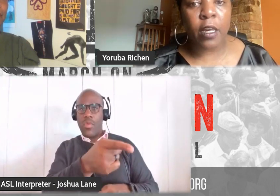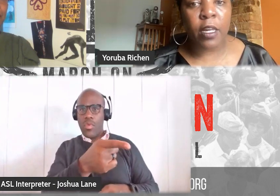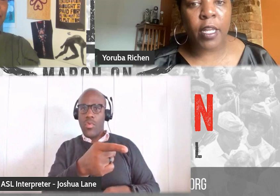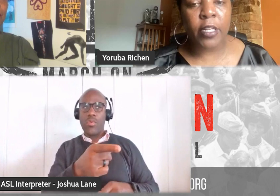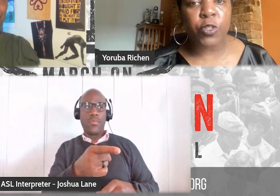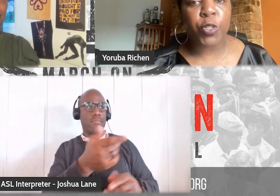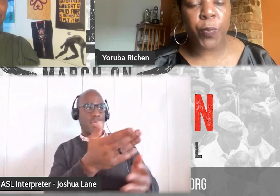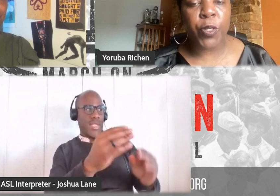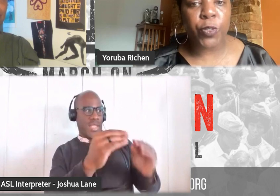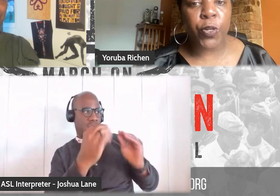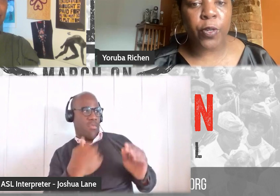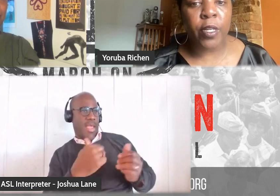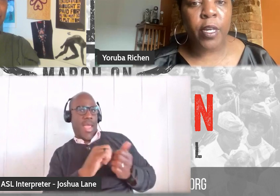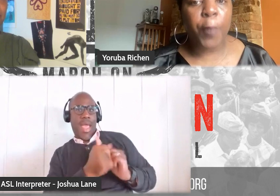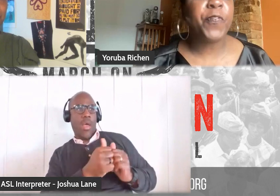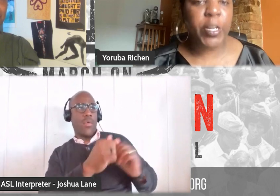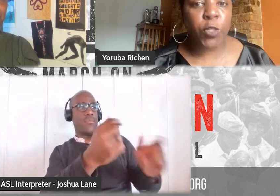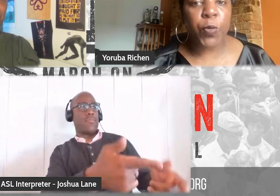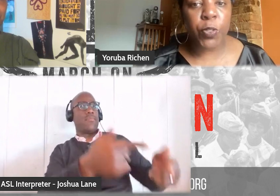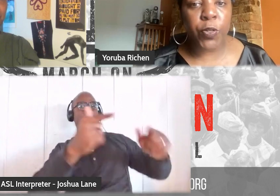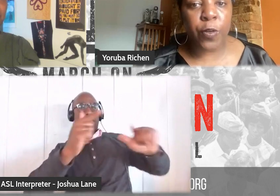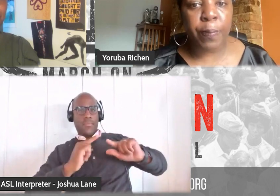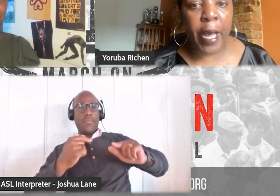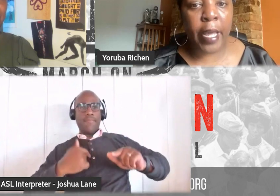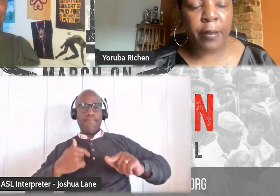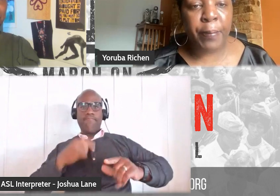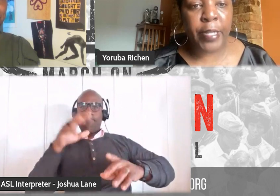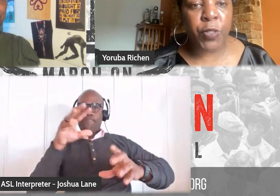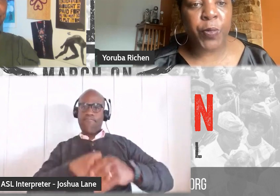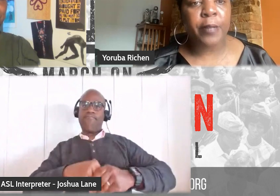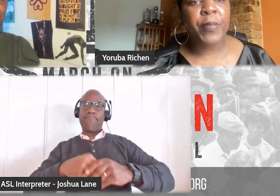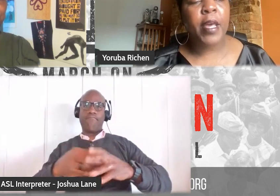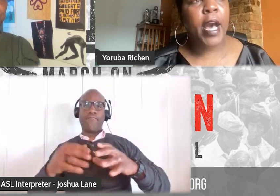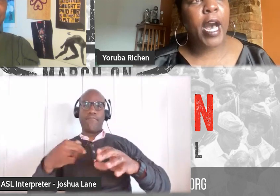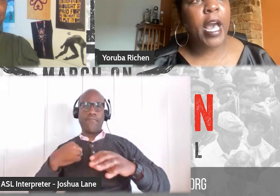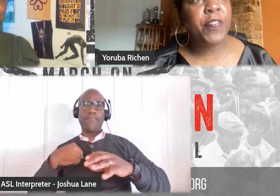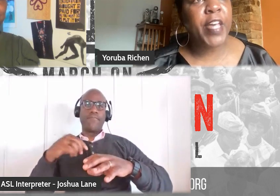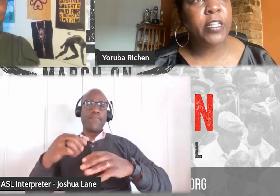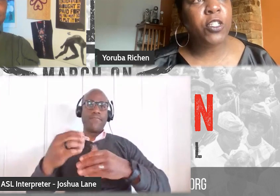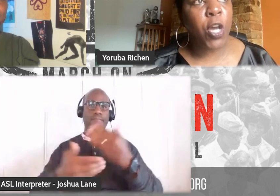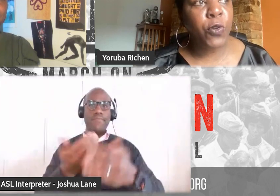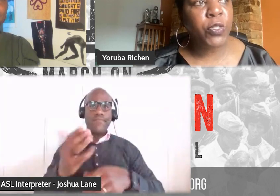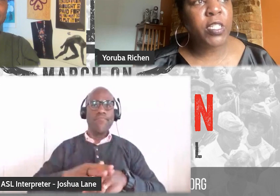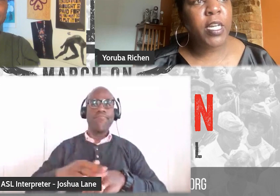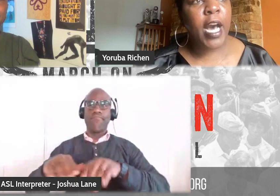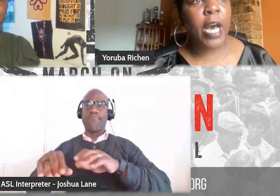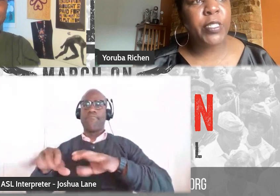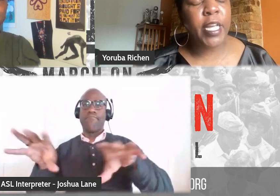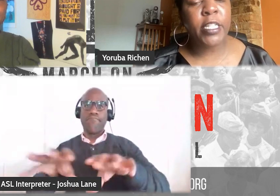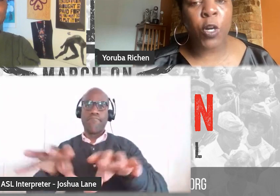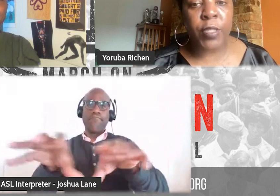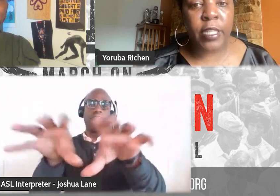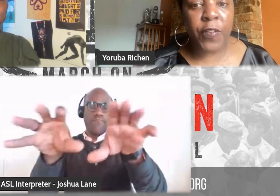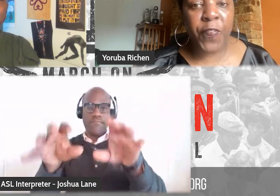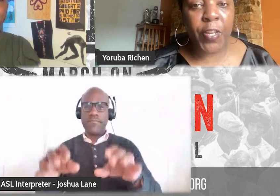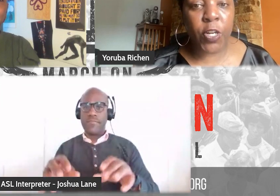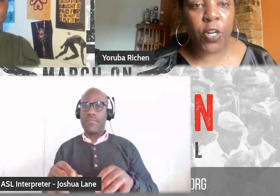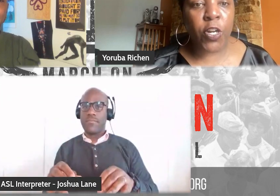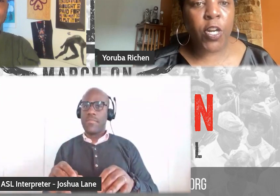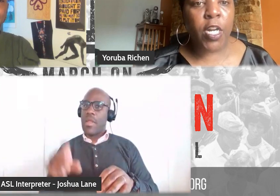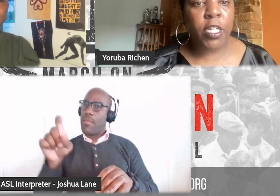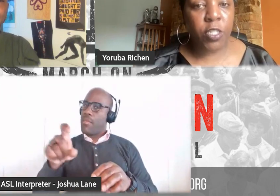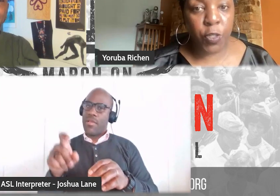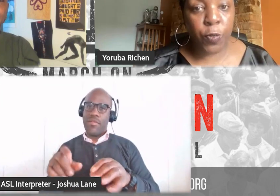a, an industry where you learn, a profession where you learn by, by doing. And then don't, I would say, don't let the